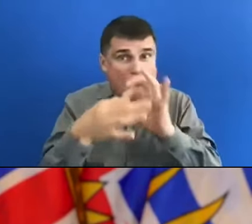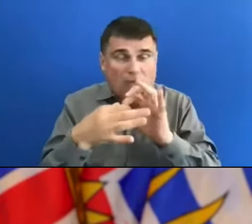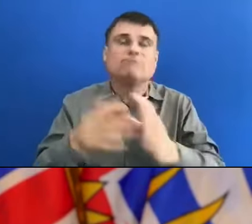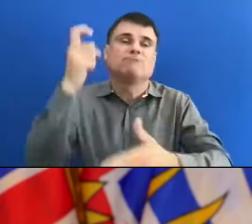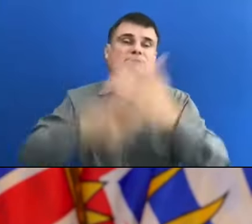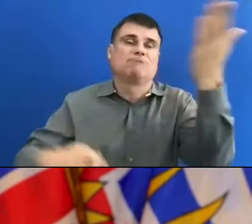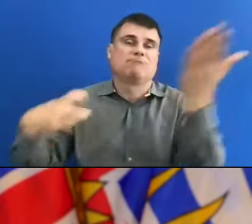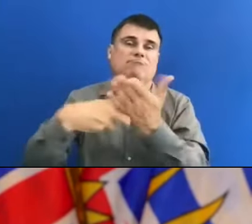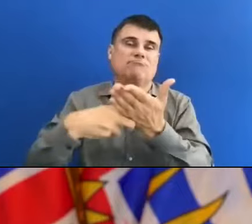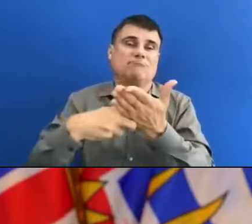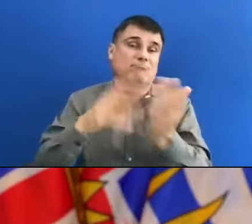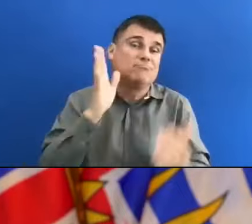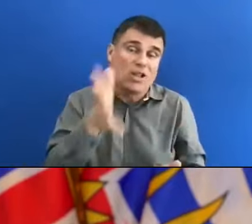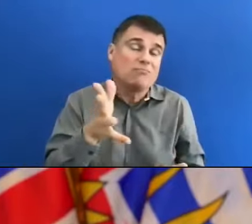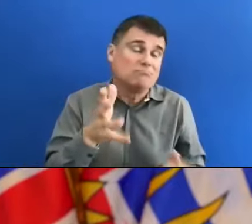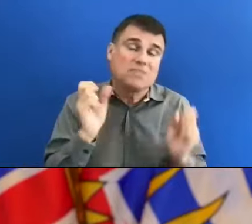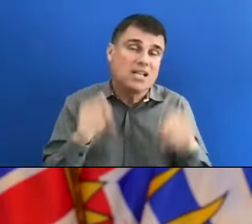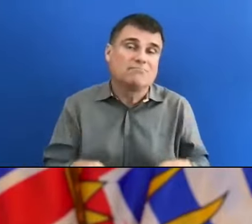That's it.